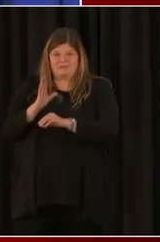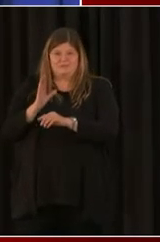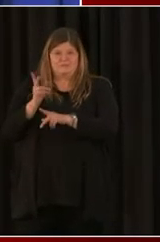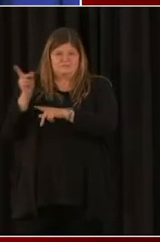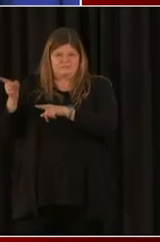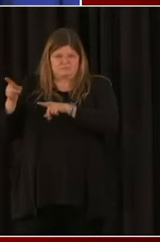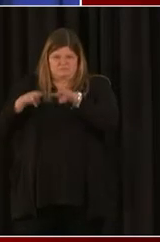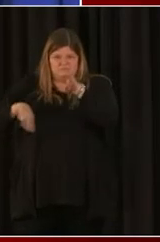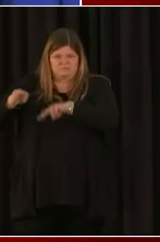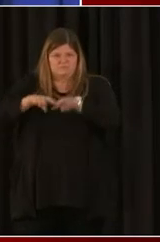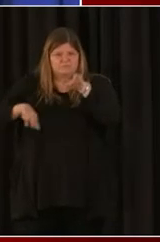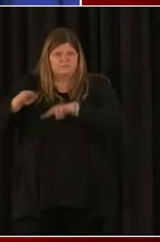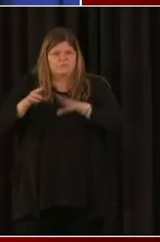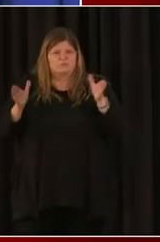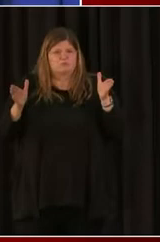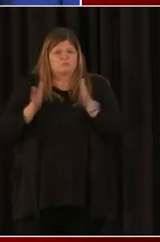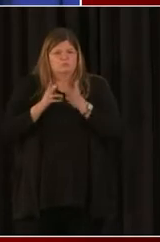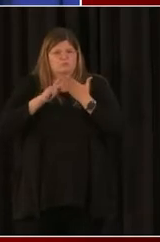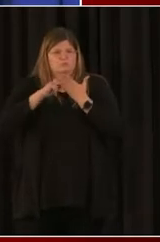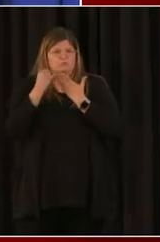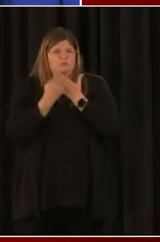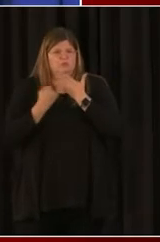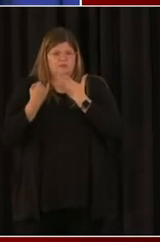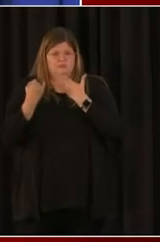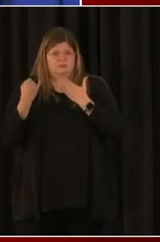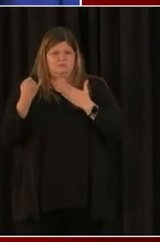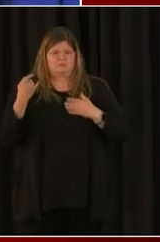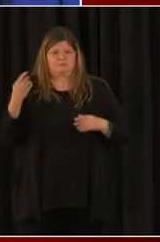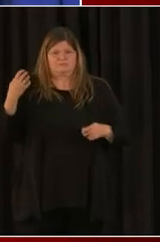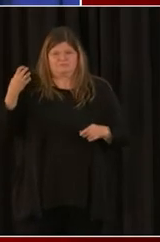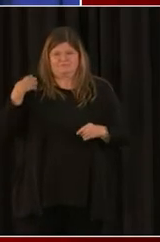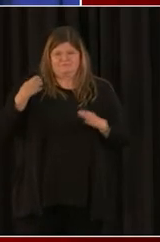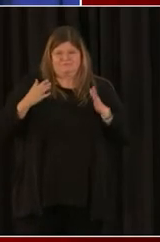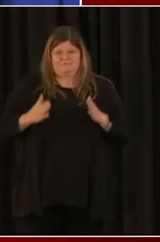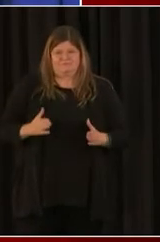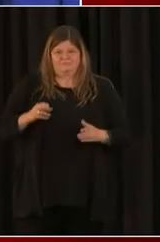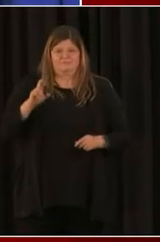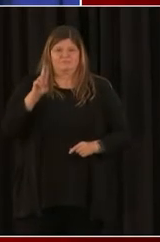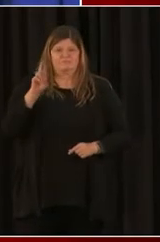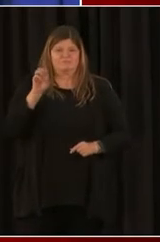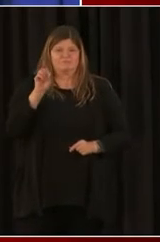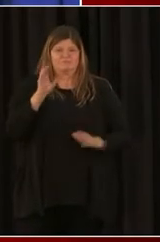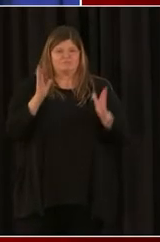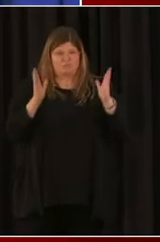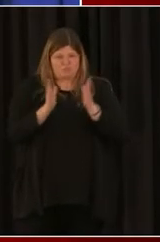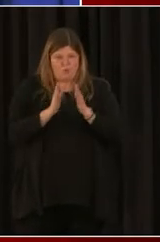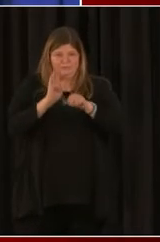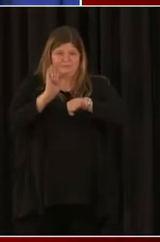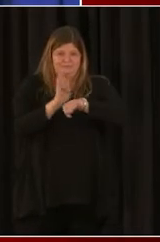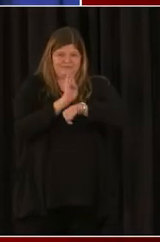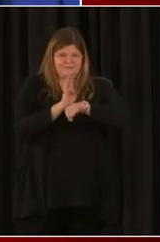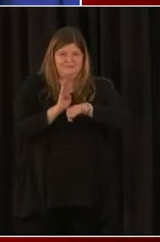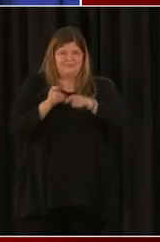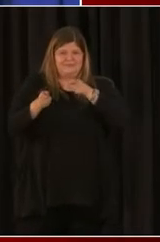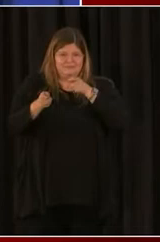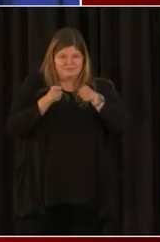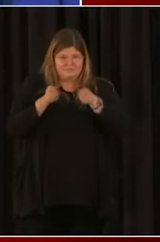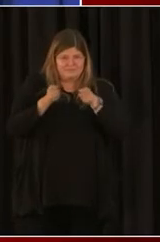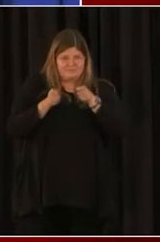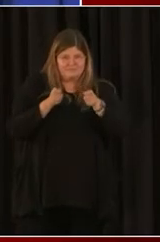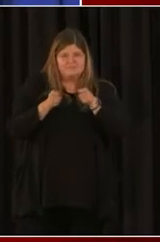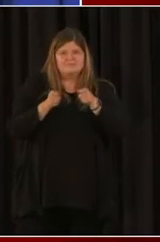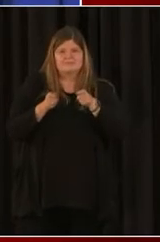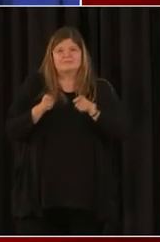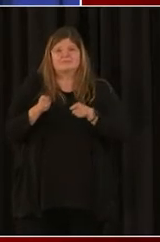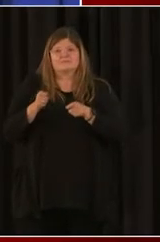Project Officer with the US Small Business Administration. So with that, to walk us through all of the different aspects